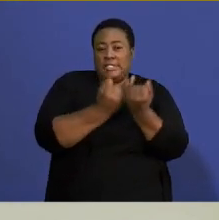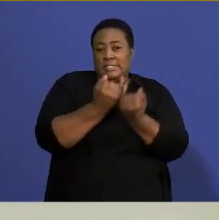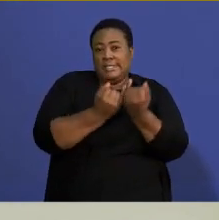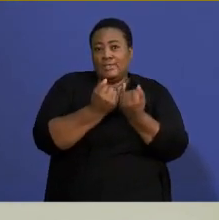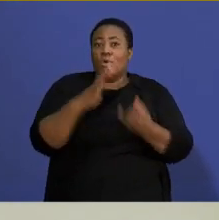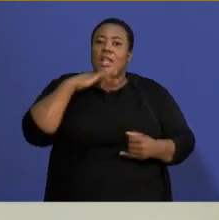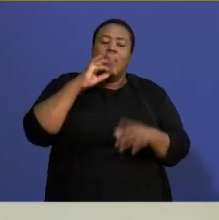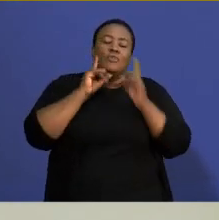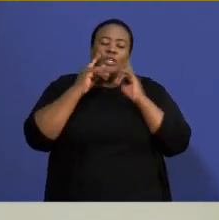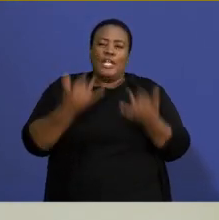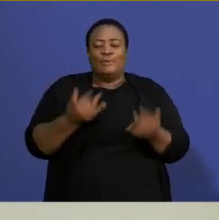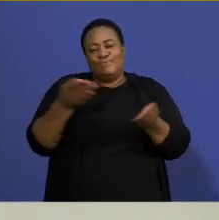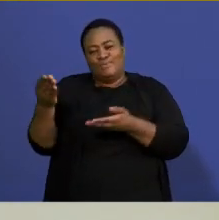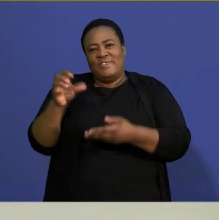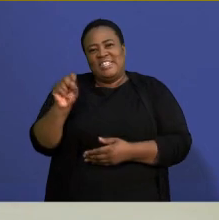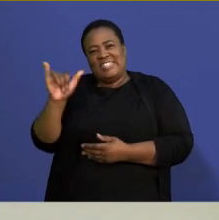side. Over to you, Sia.